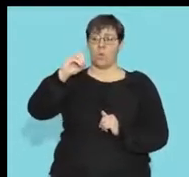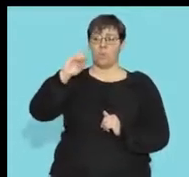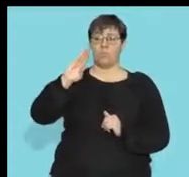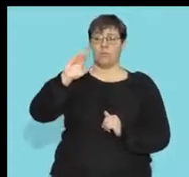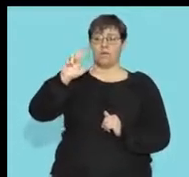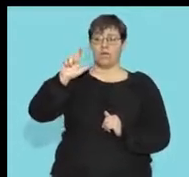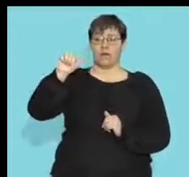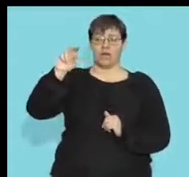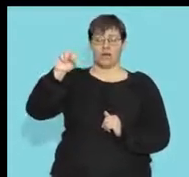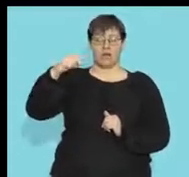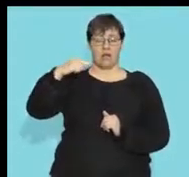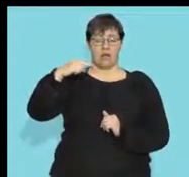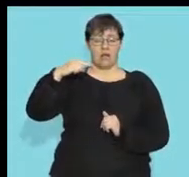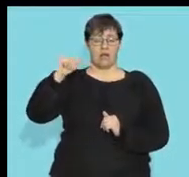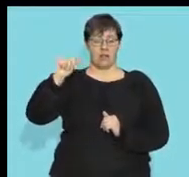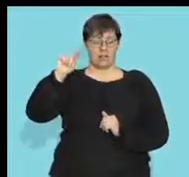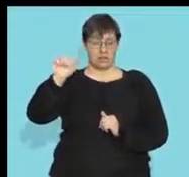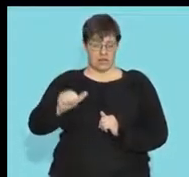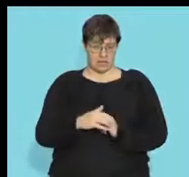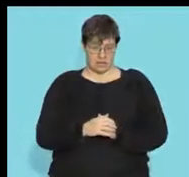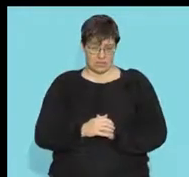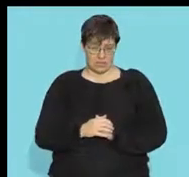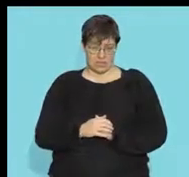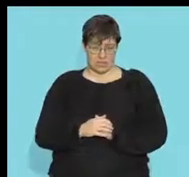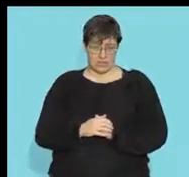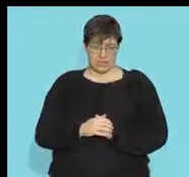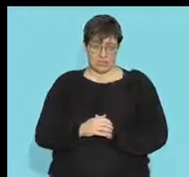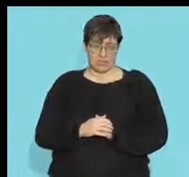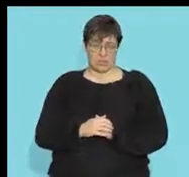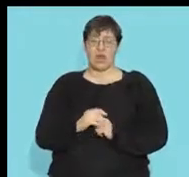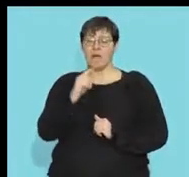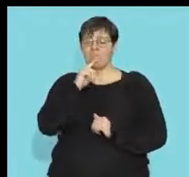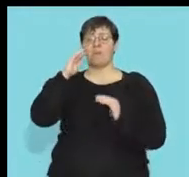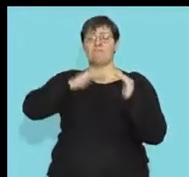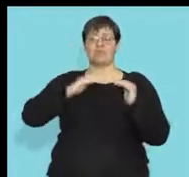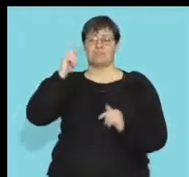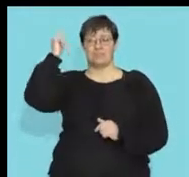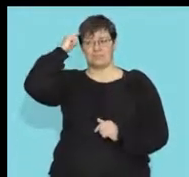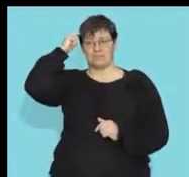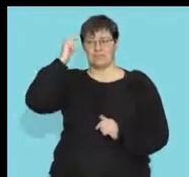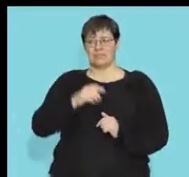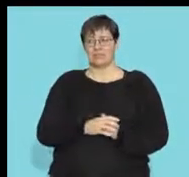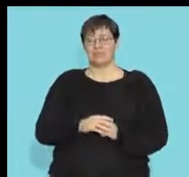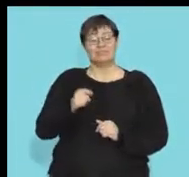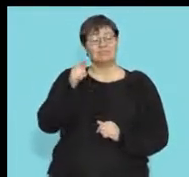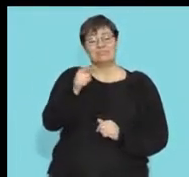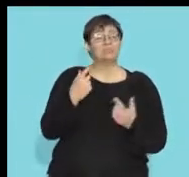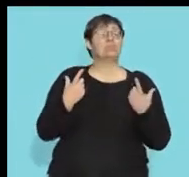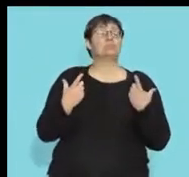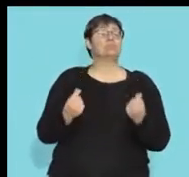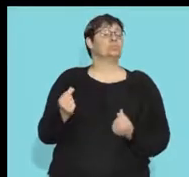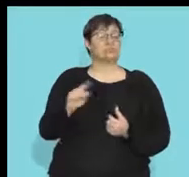and what it is if we look at it it's the brain stem it's the very bottom part of my brain and what the medulla